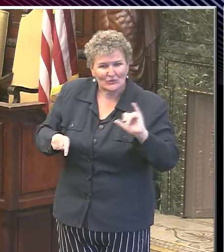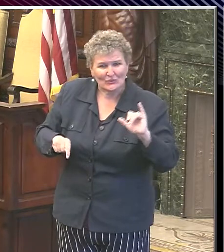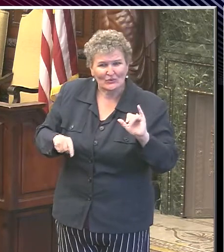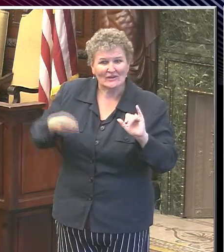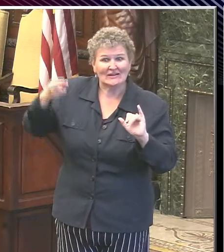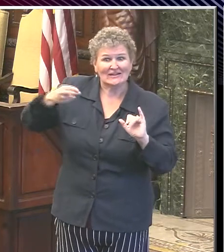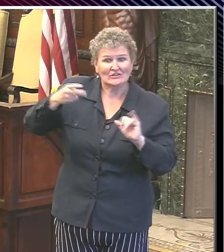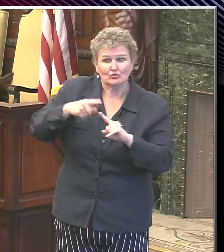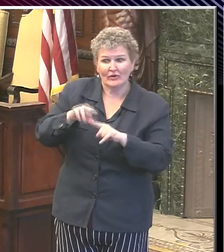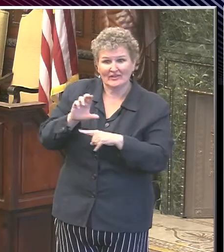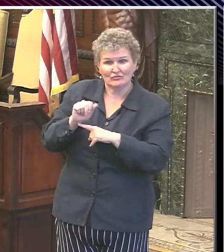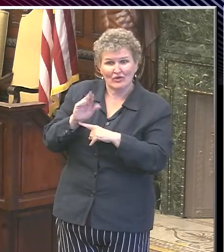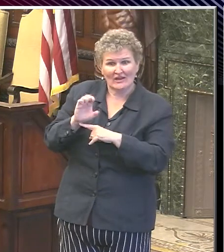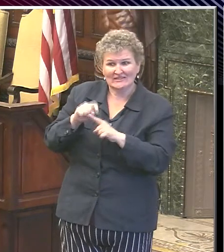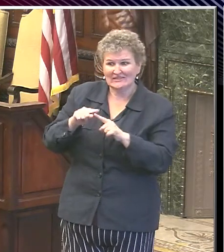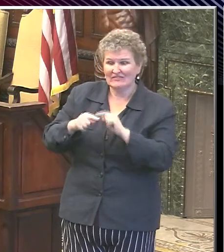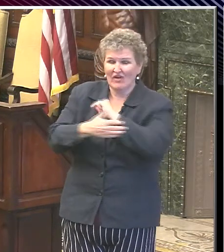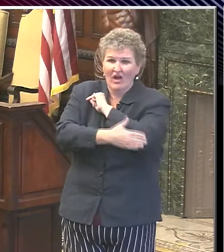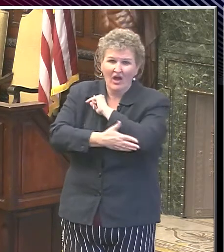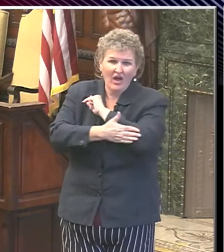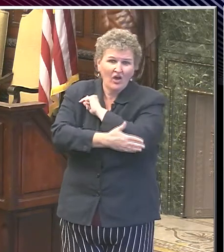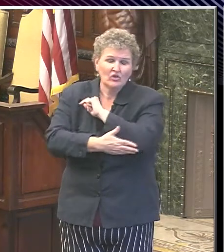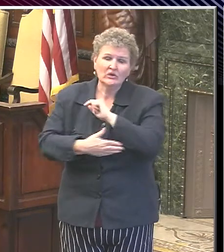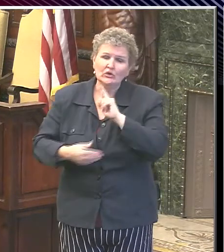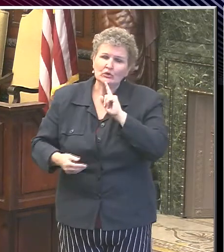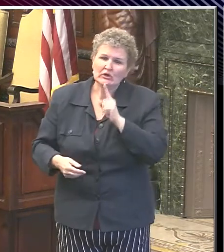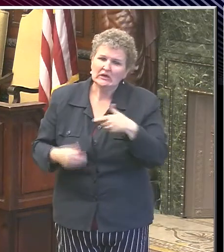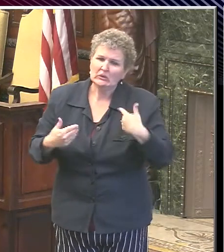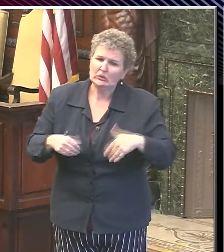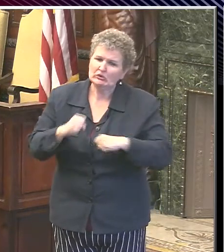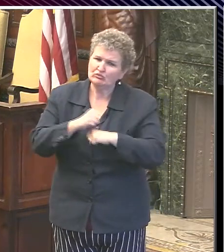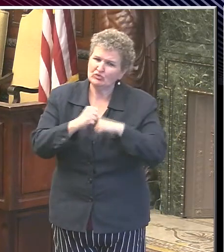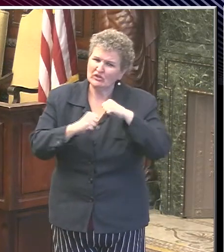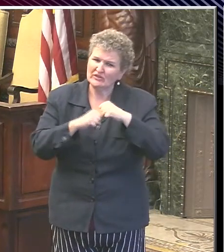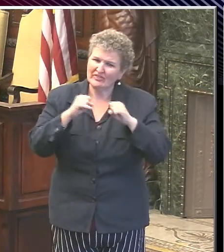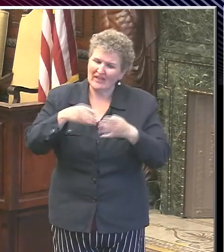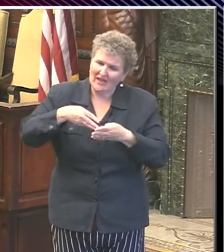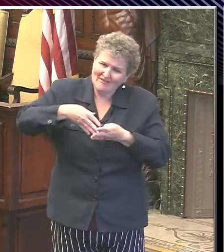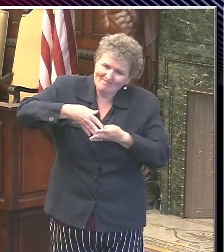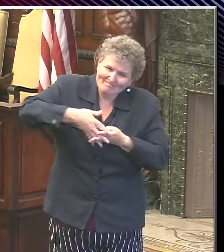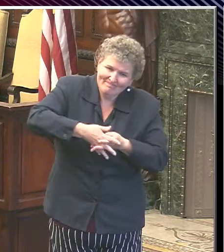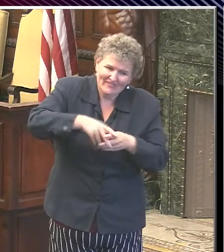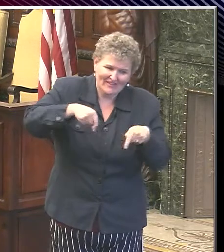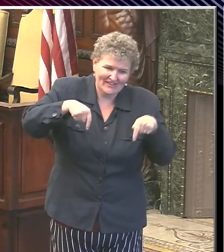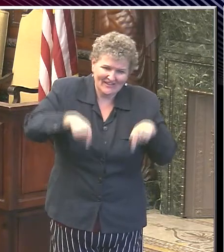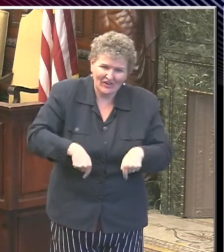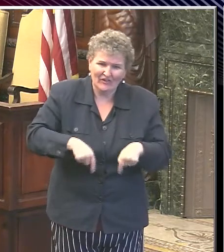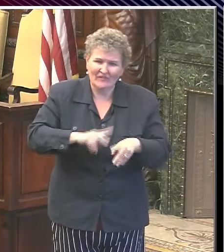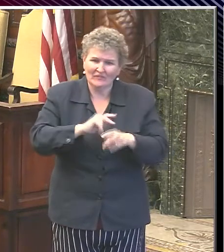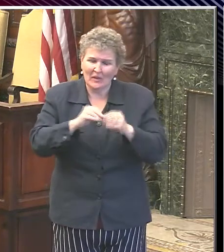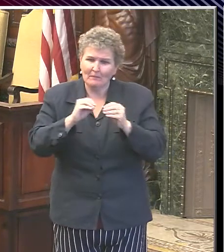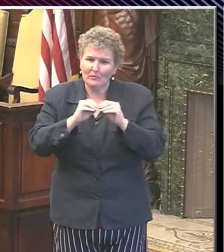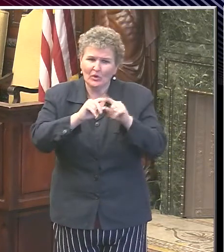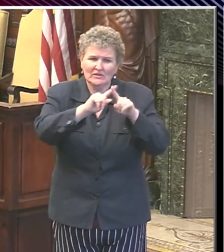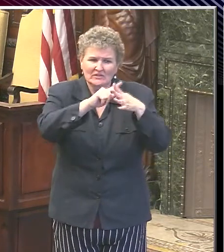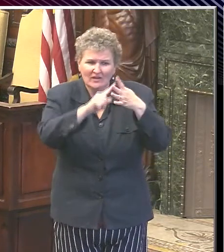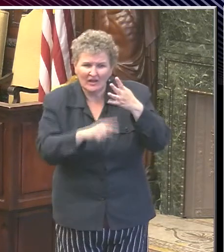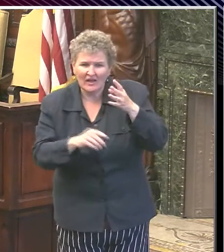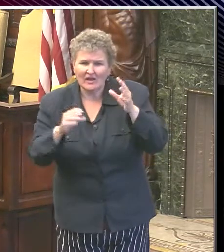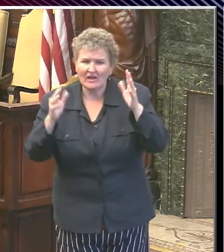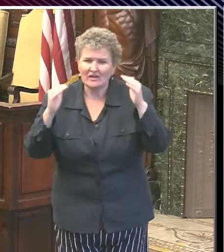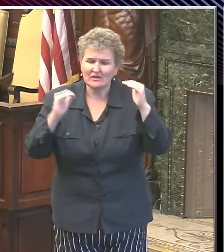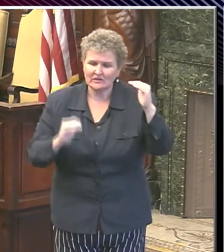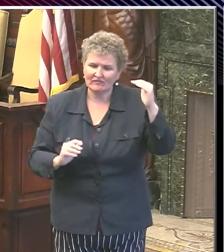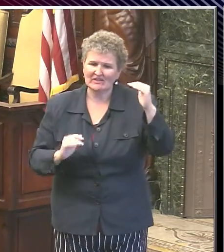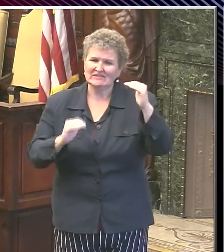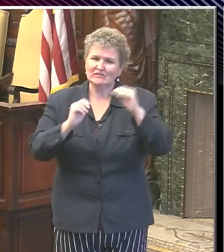country and a lot of structural factors behind that. However, we do have a concrete plan to try to mitigate that as much as possible. Our racial equity plan is